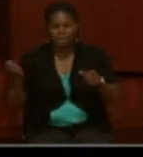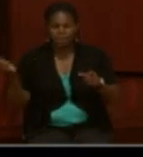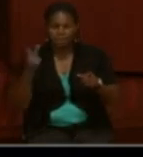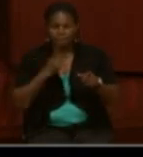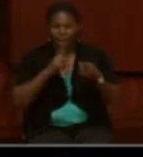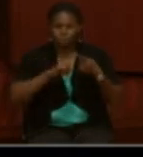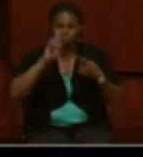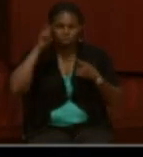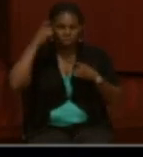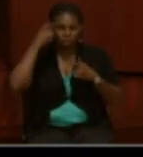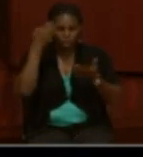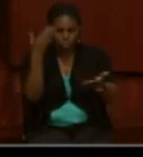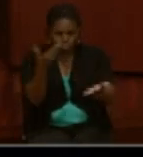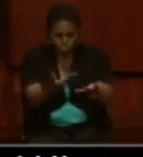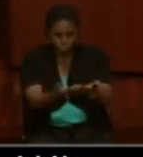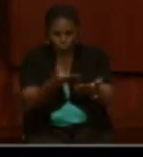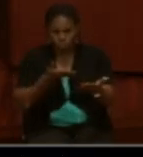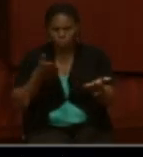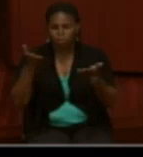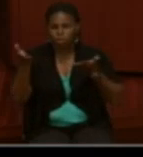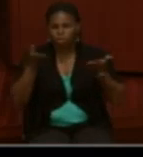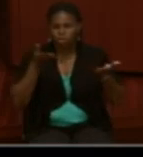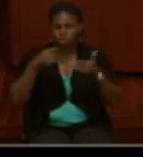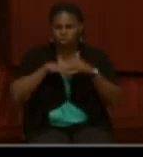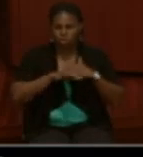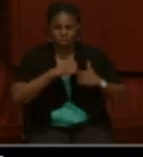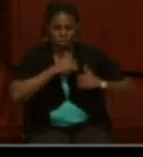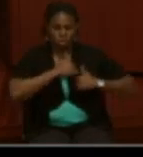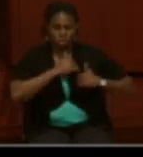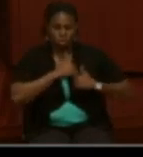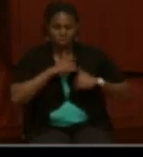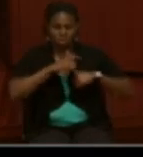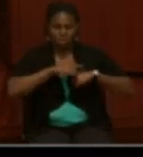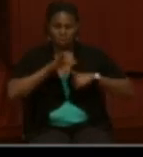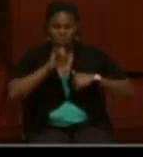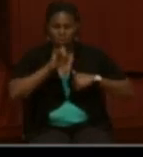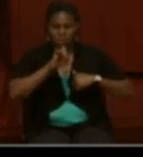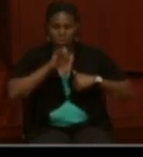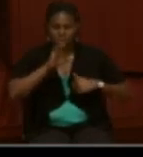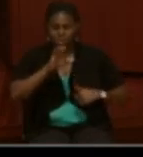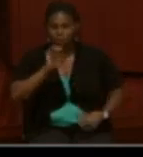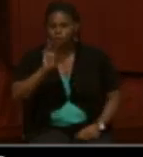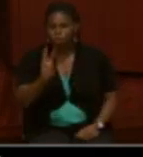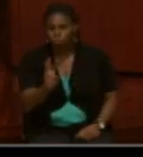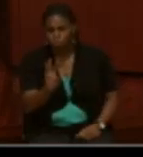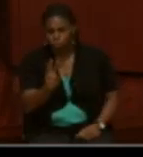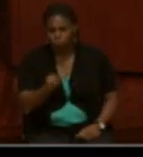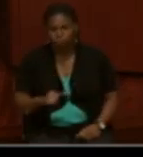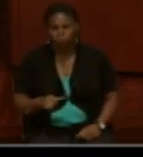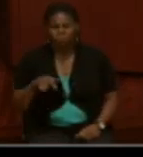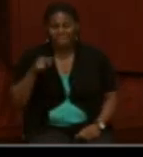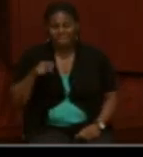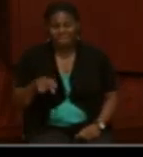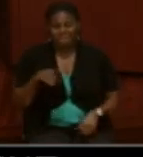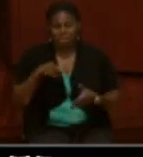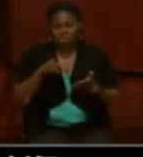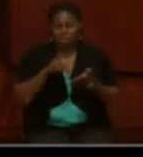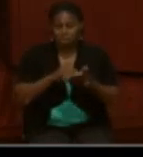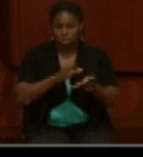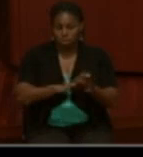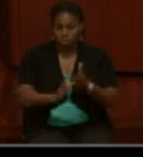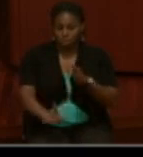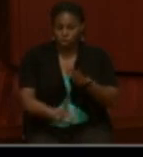government as proof of their service in the Army during the Civil War. And that's the case here where this document shows up in his